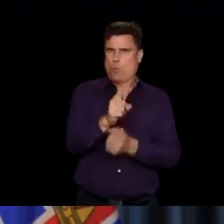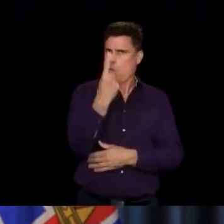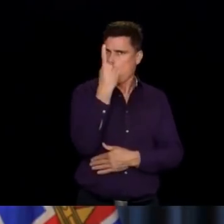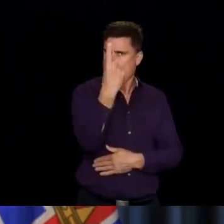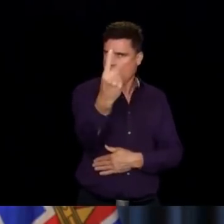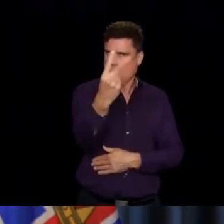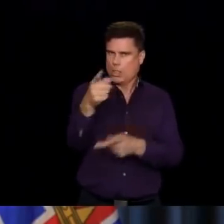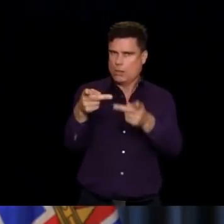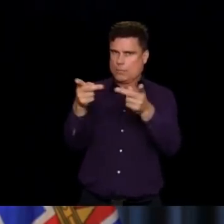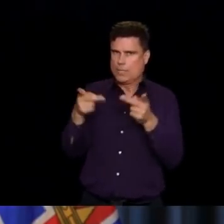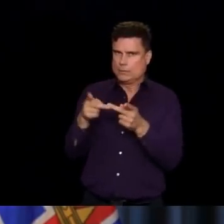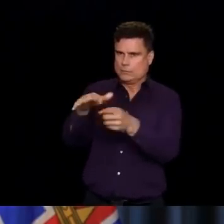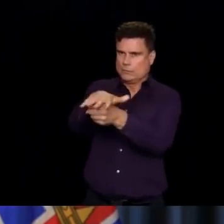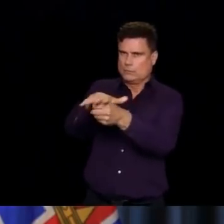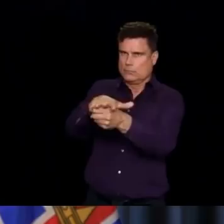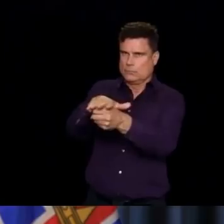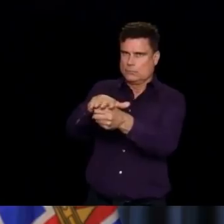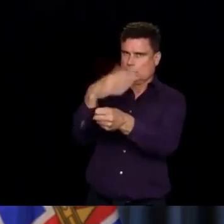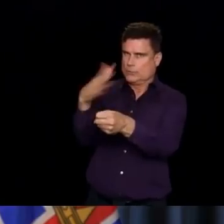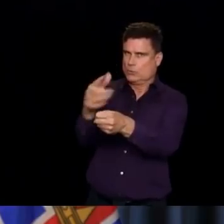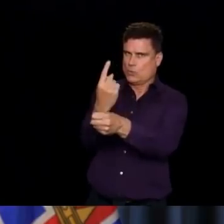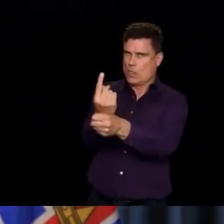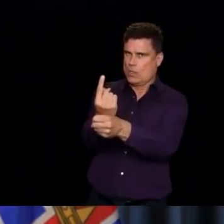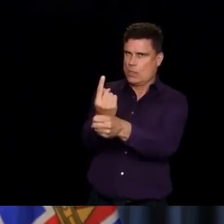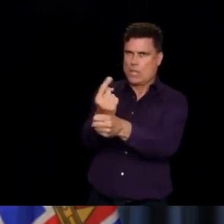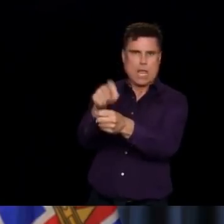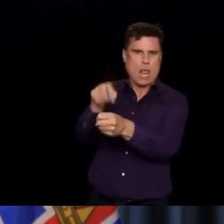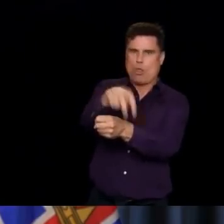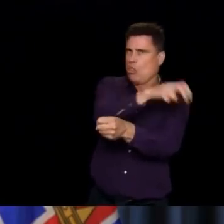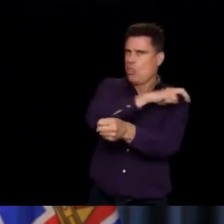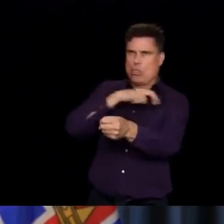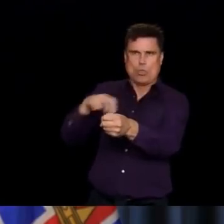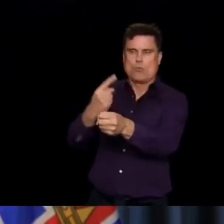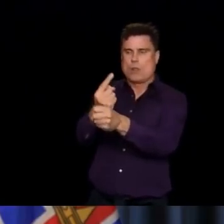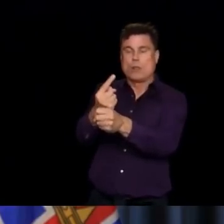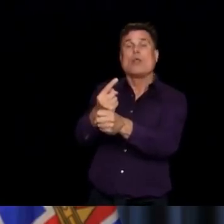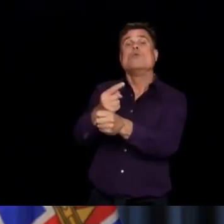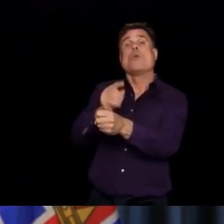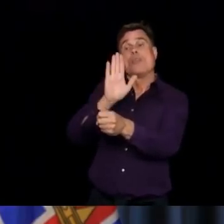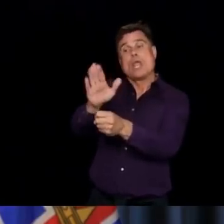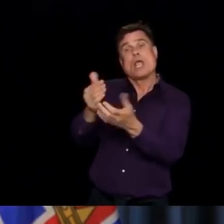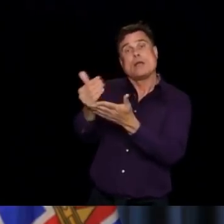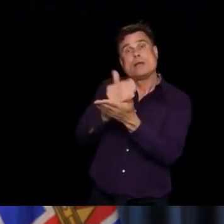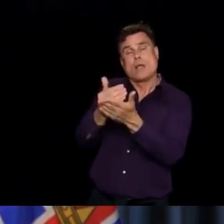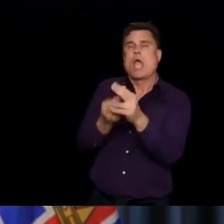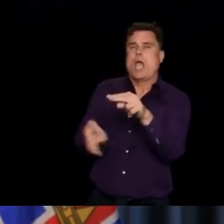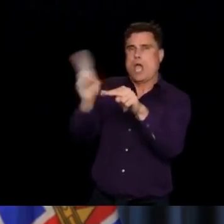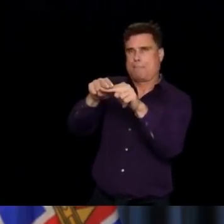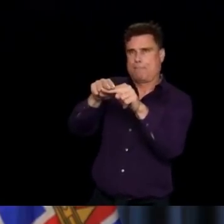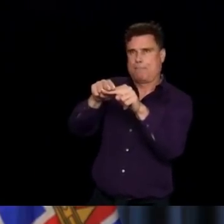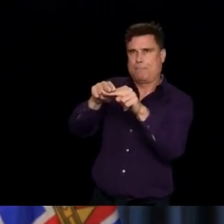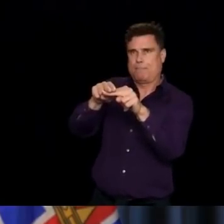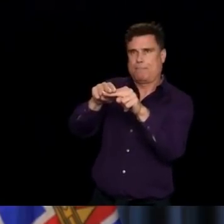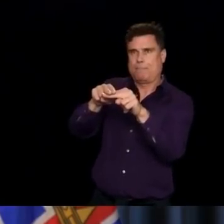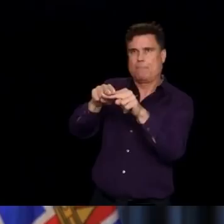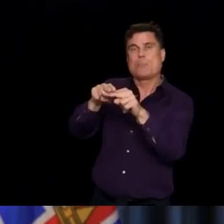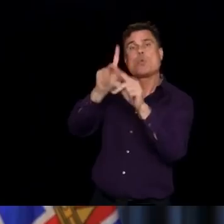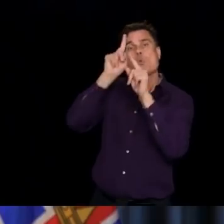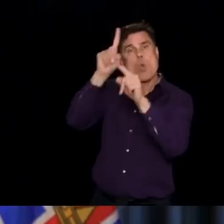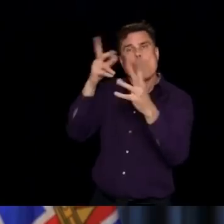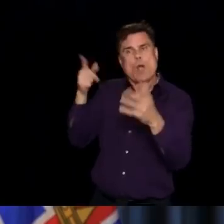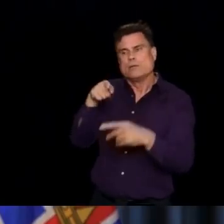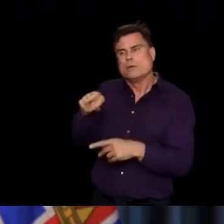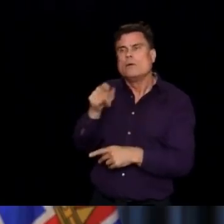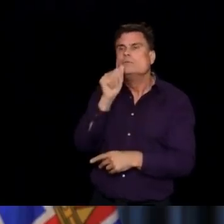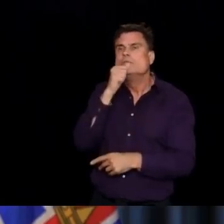And that occurred, and that's occurring across health authorities based on an order from the provincial health officer. So that's one set of things. The second is